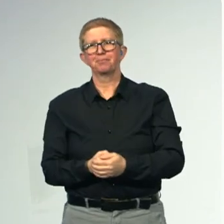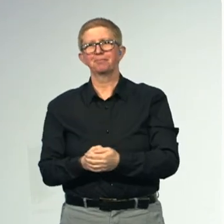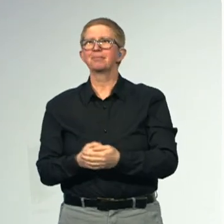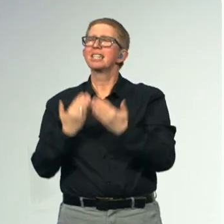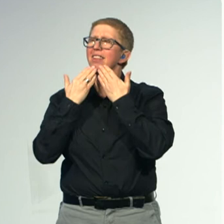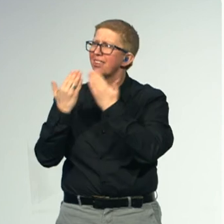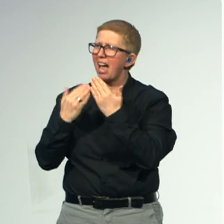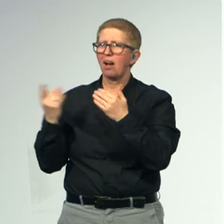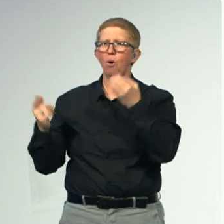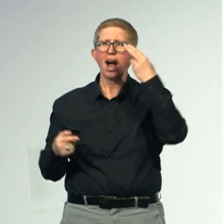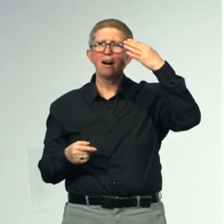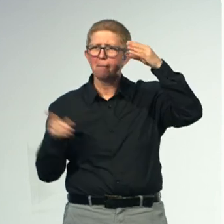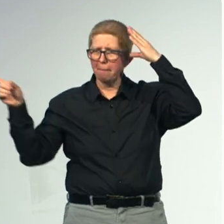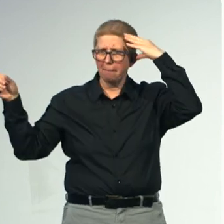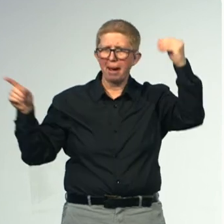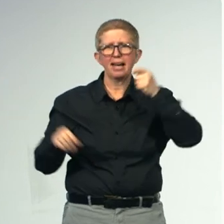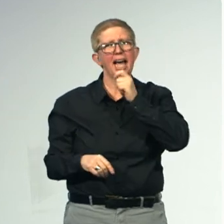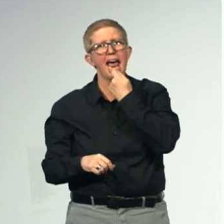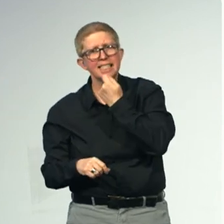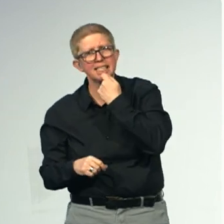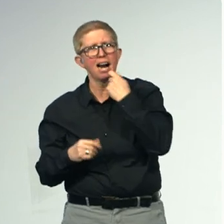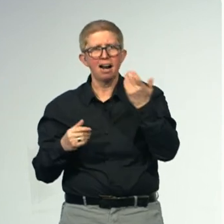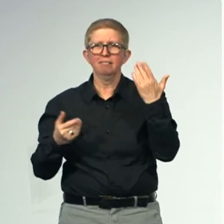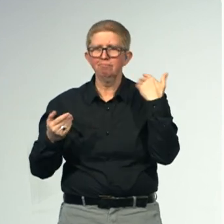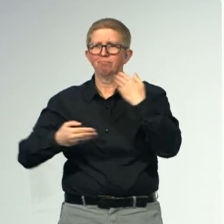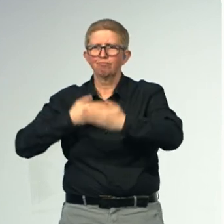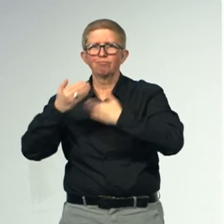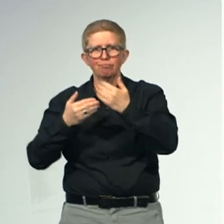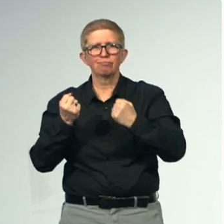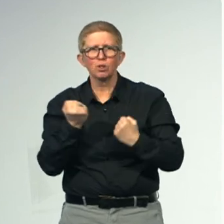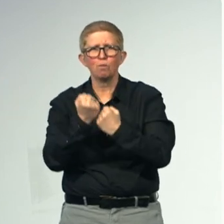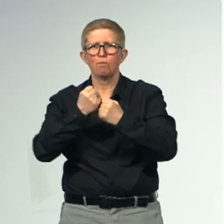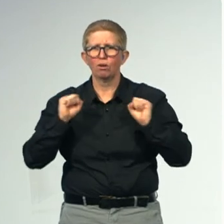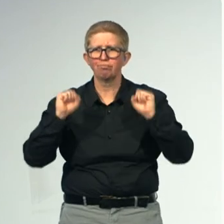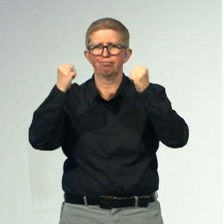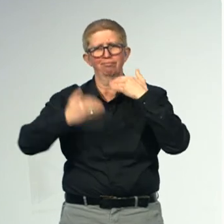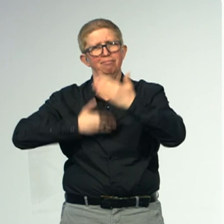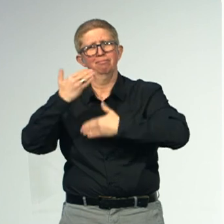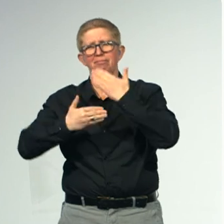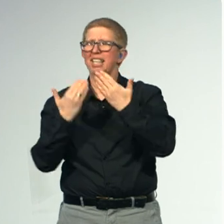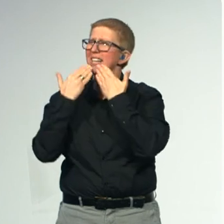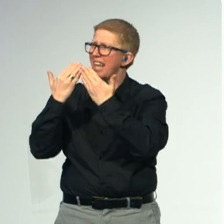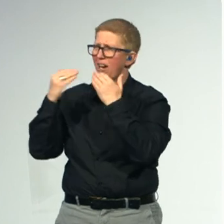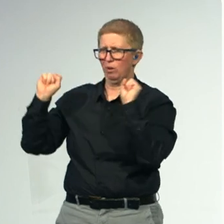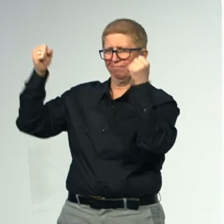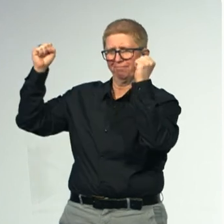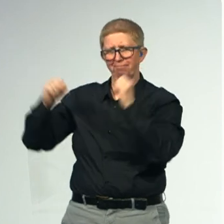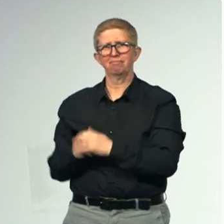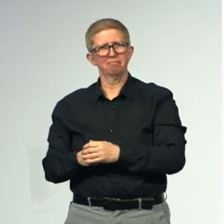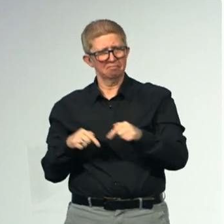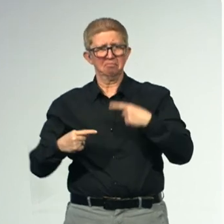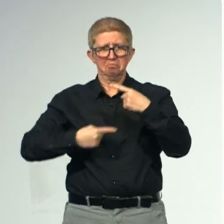about which he just informed us, and it is incredible what is going on through Zero Project,